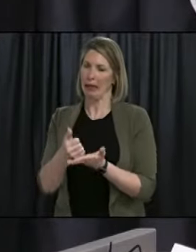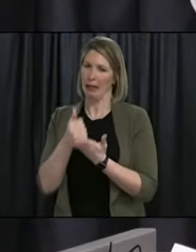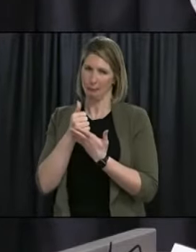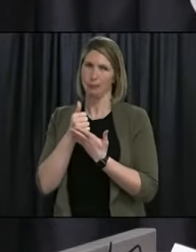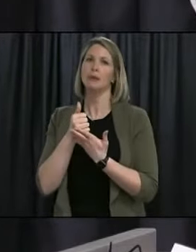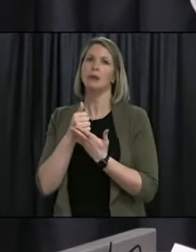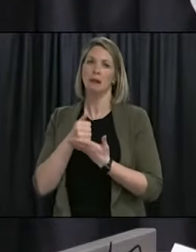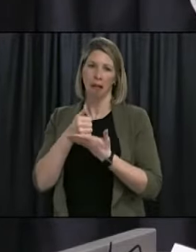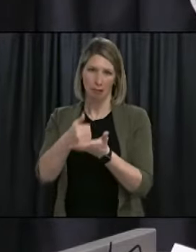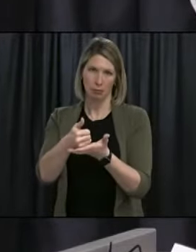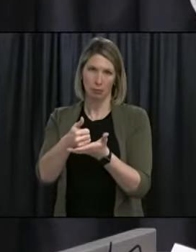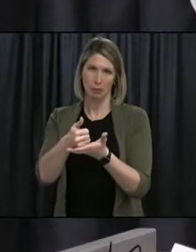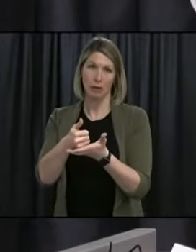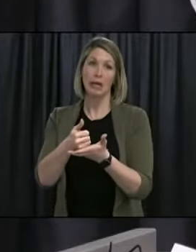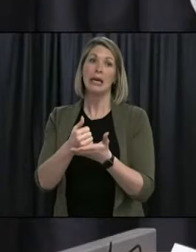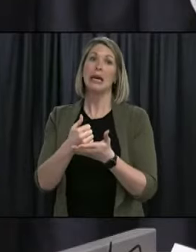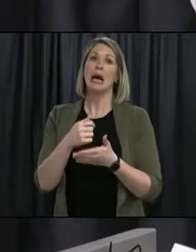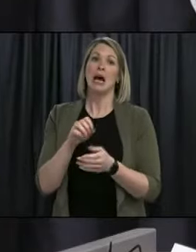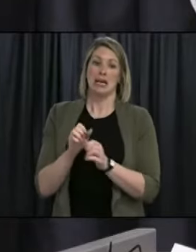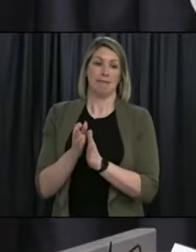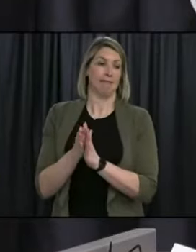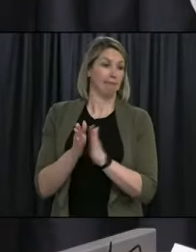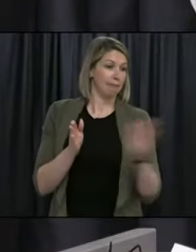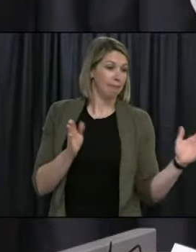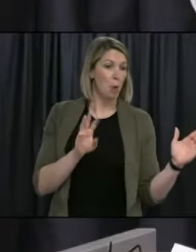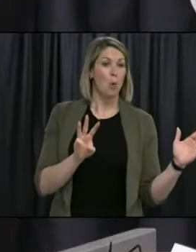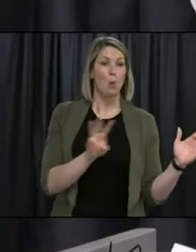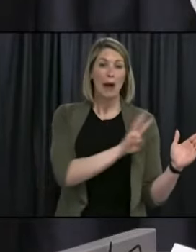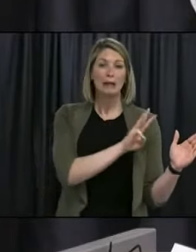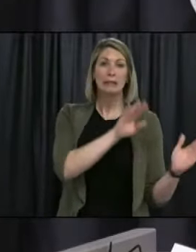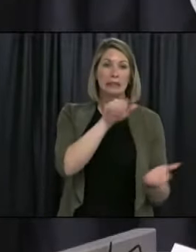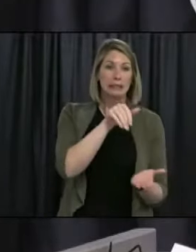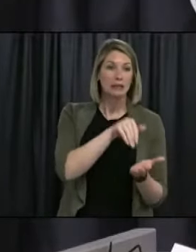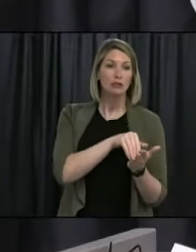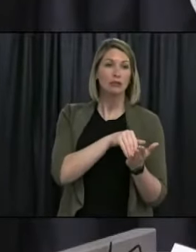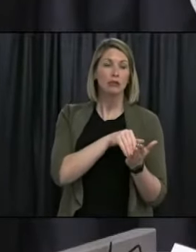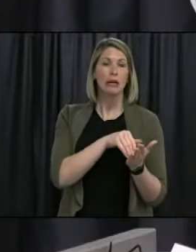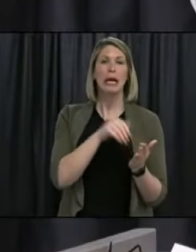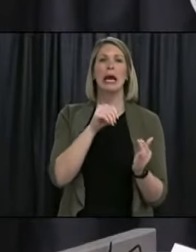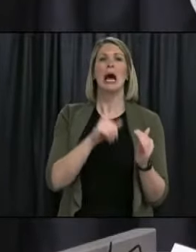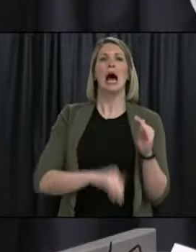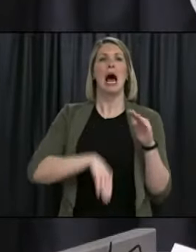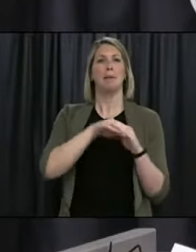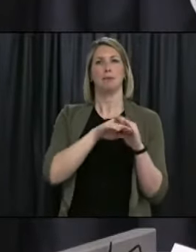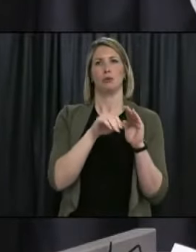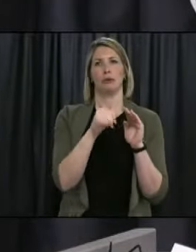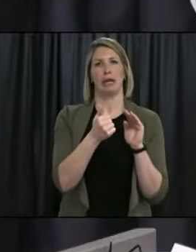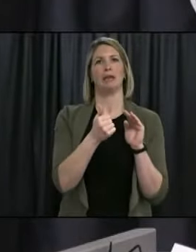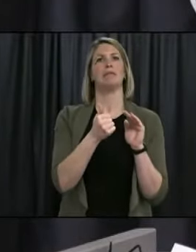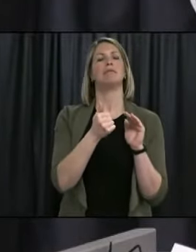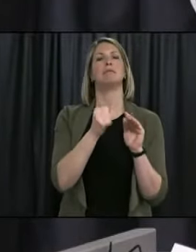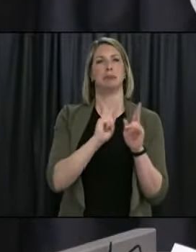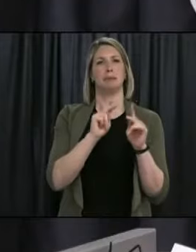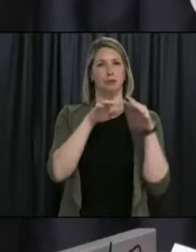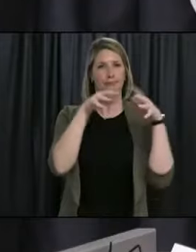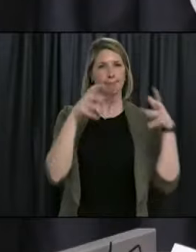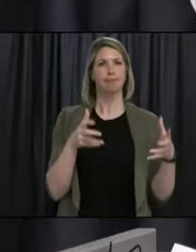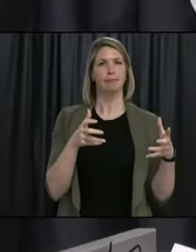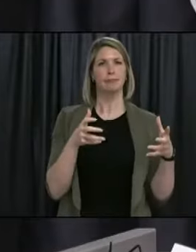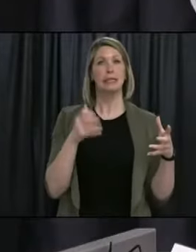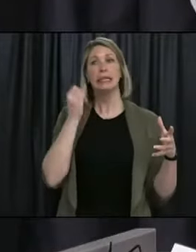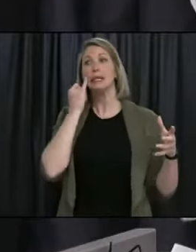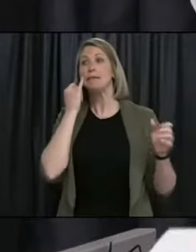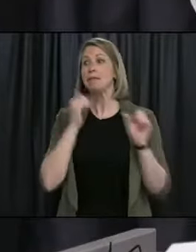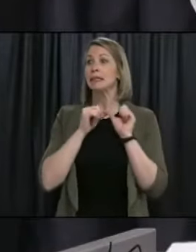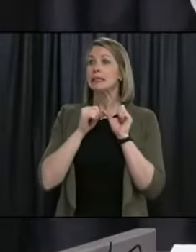contacts to your Type 10. If we keep our contacts low, we prevent widespread transmission of any COVID cases